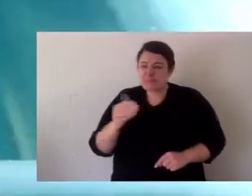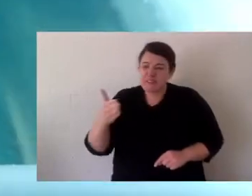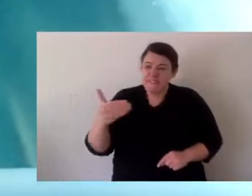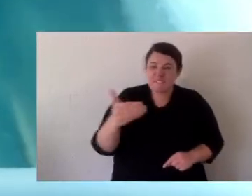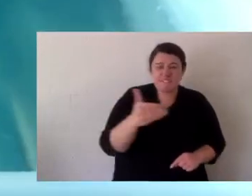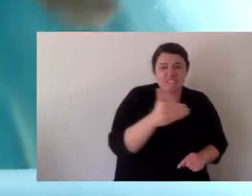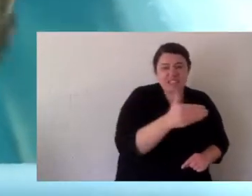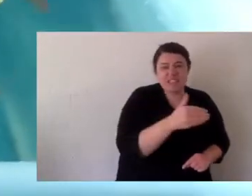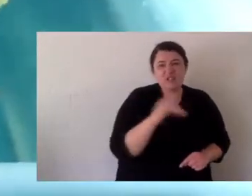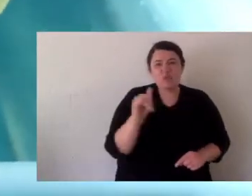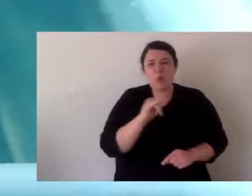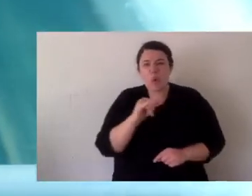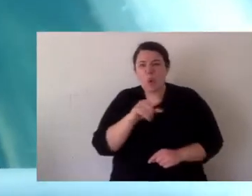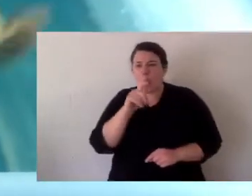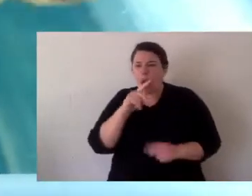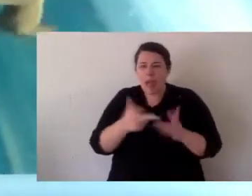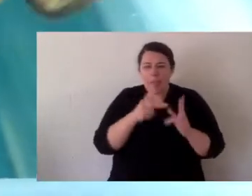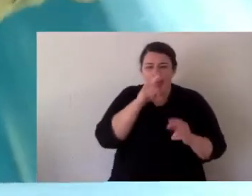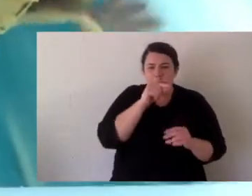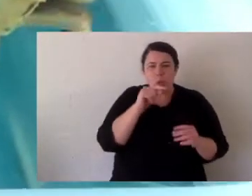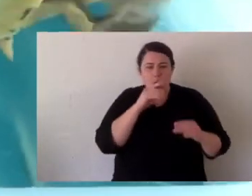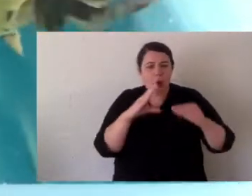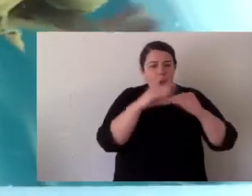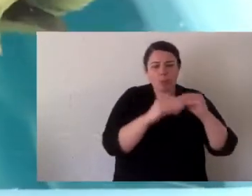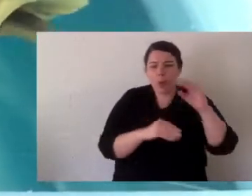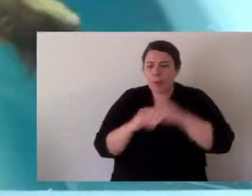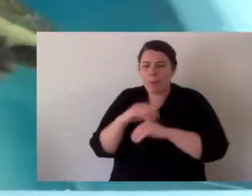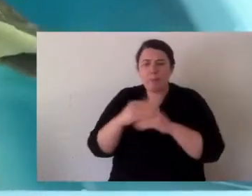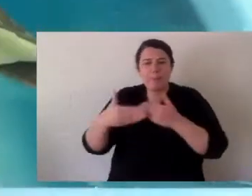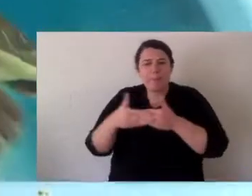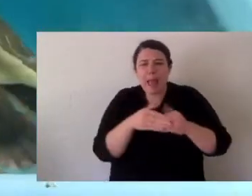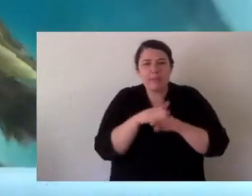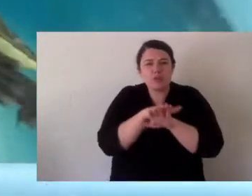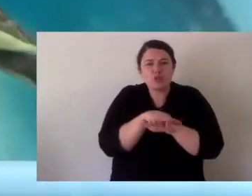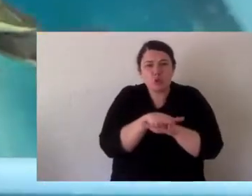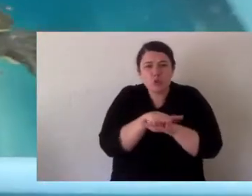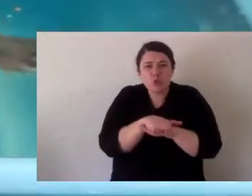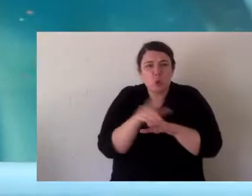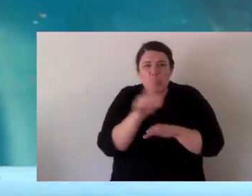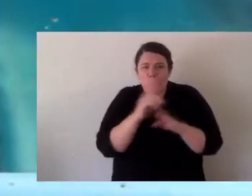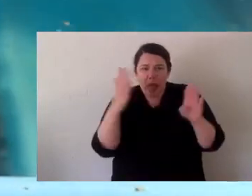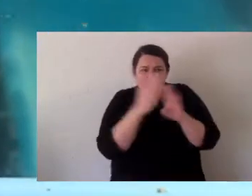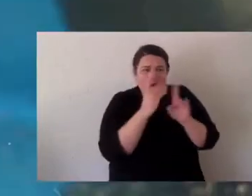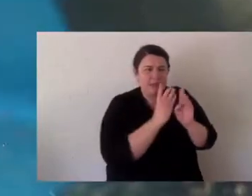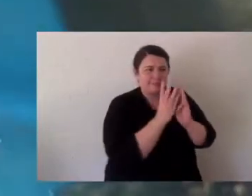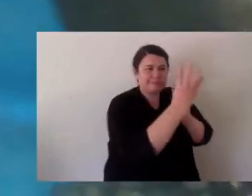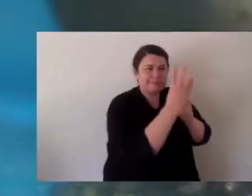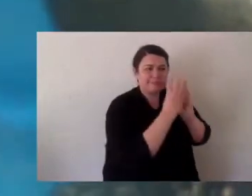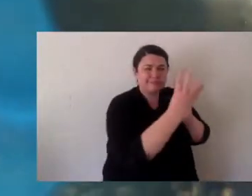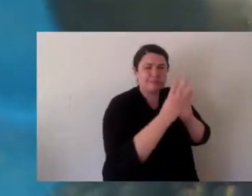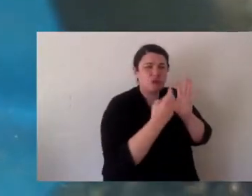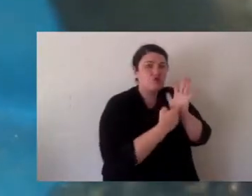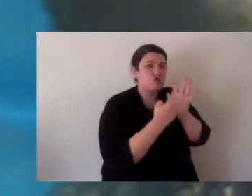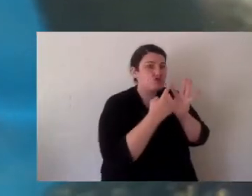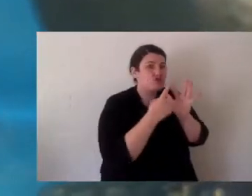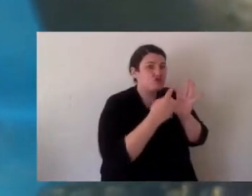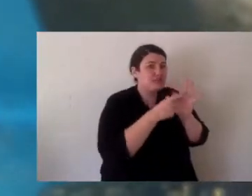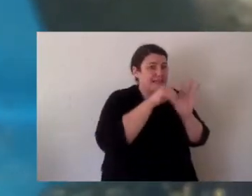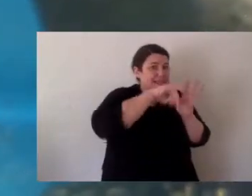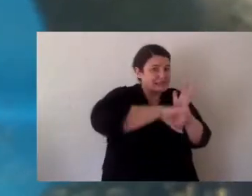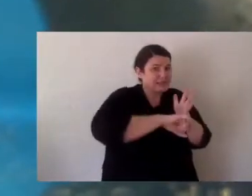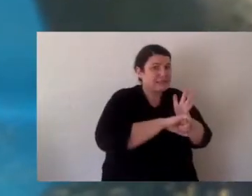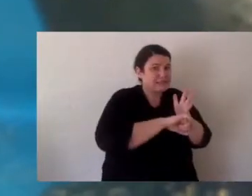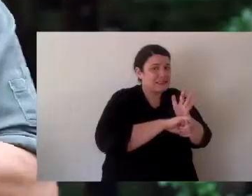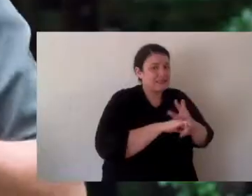predators. Now things like fish, murray cod or yellow belly perch will eat little baby turtles but those little babies